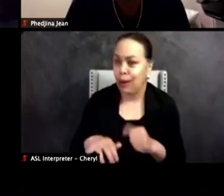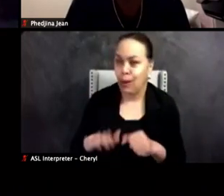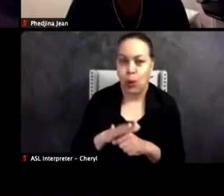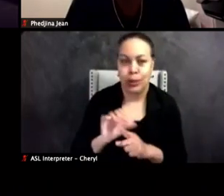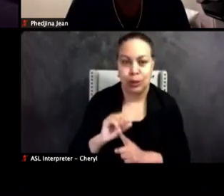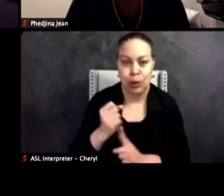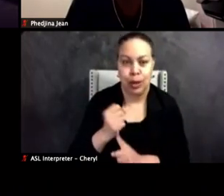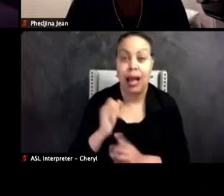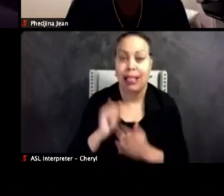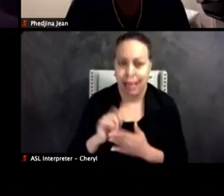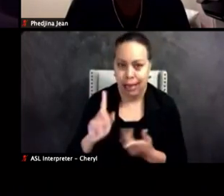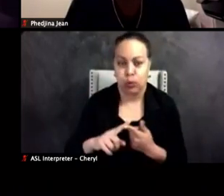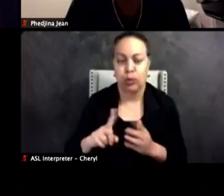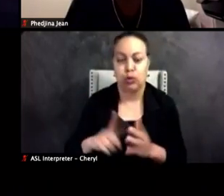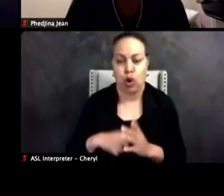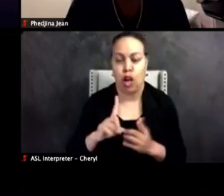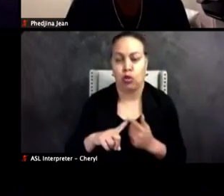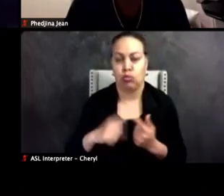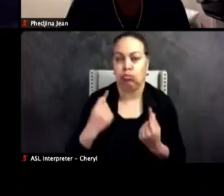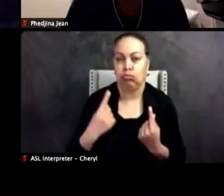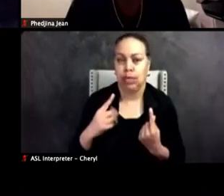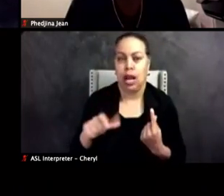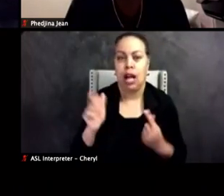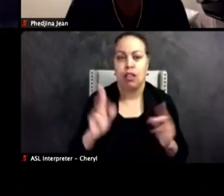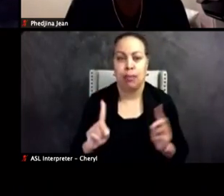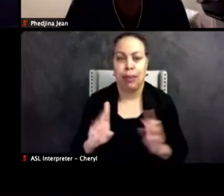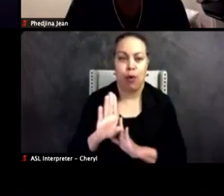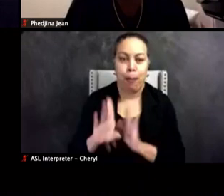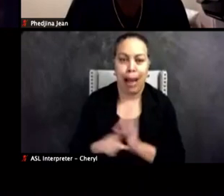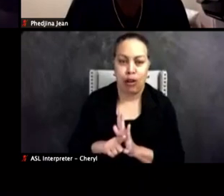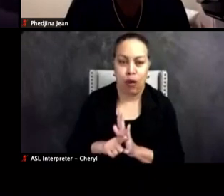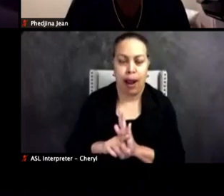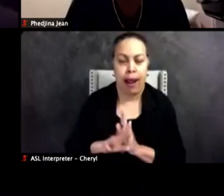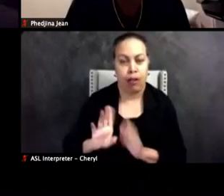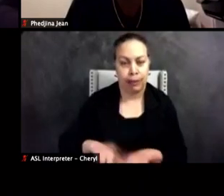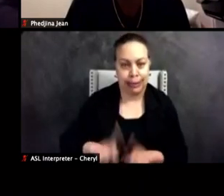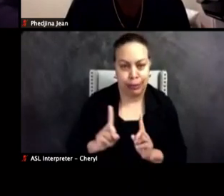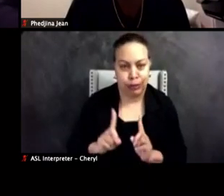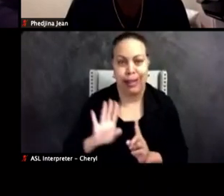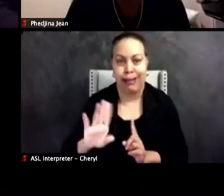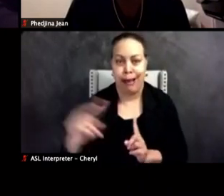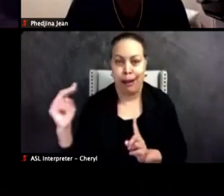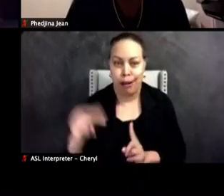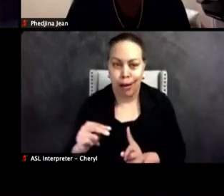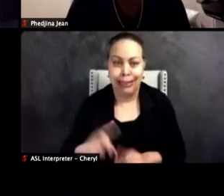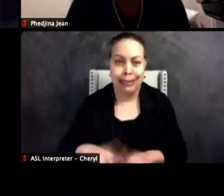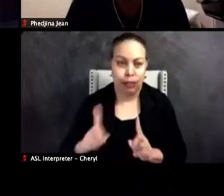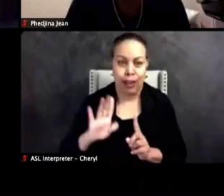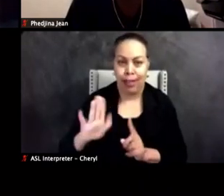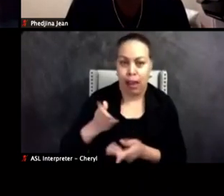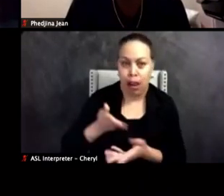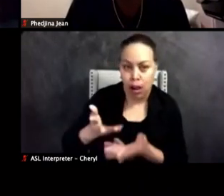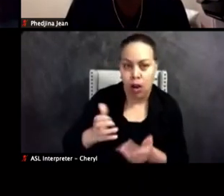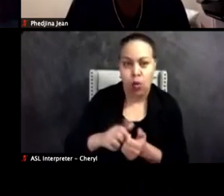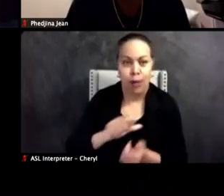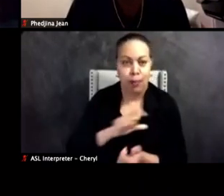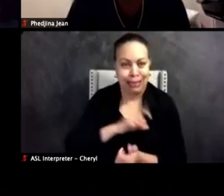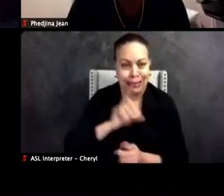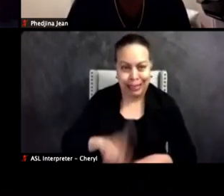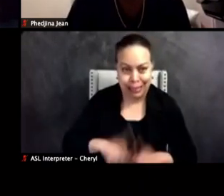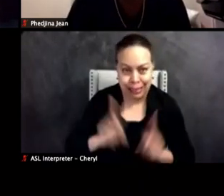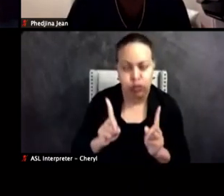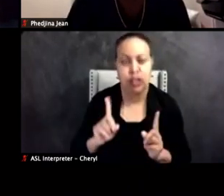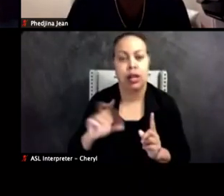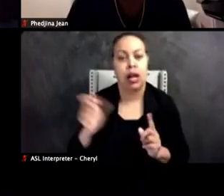that's when you started to kind of open up to other people's backgrounds, to other people's encounters with police, with other people's society,